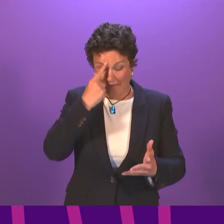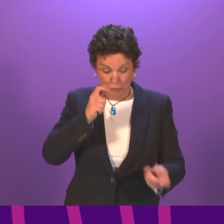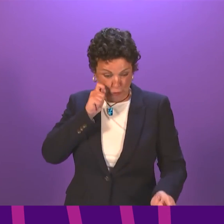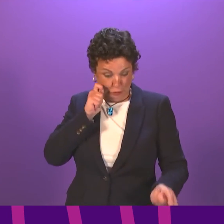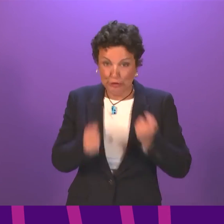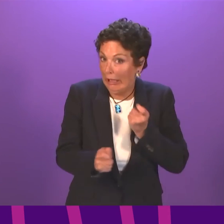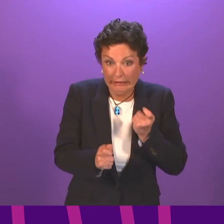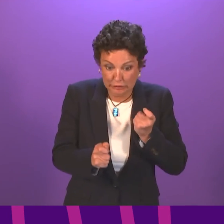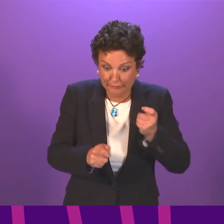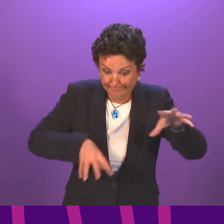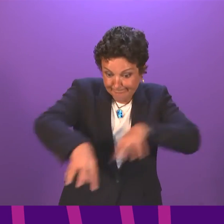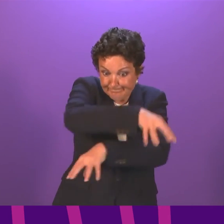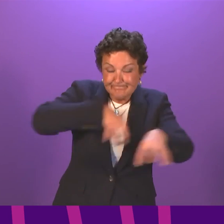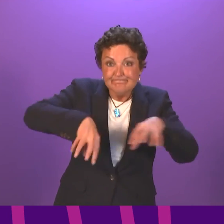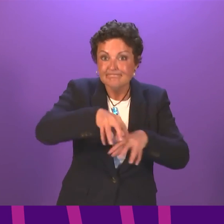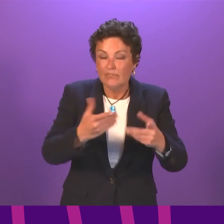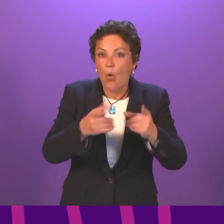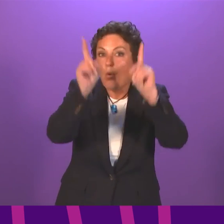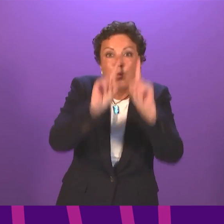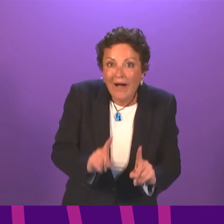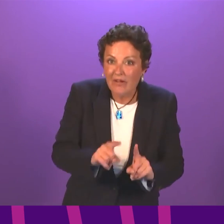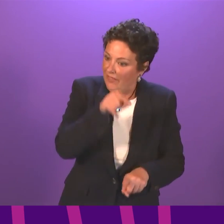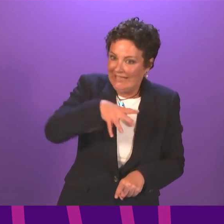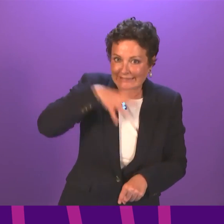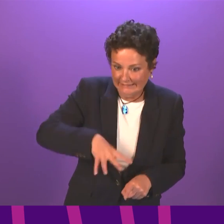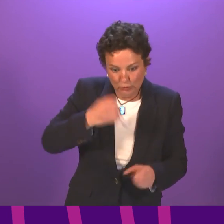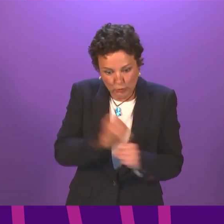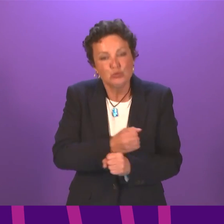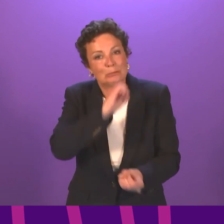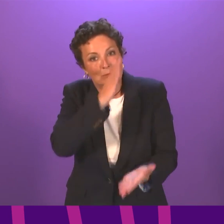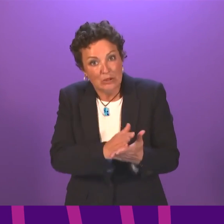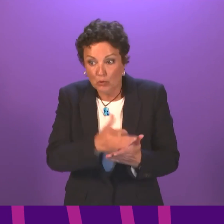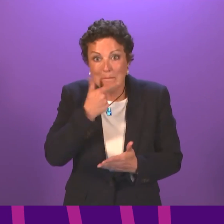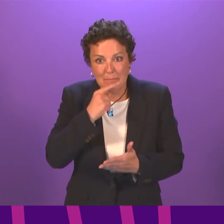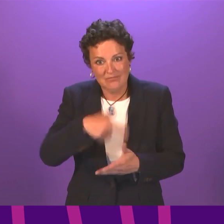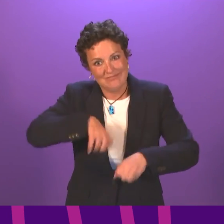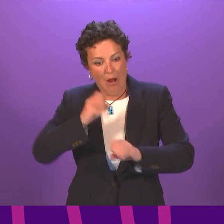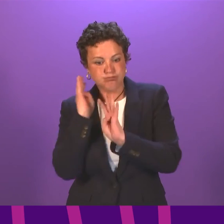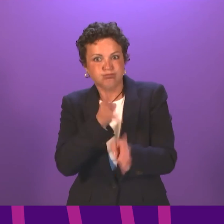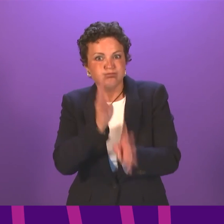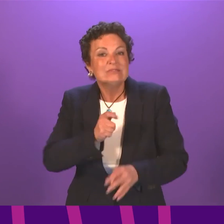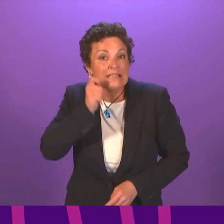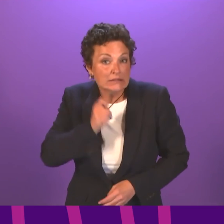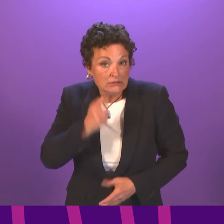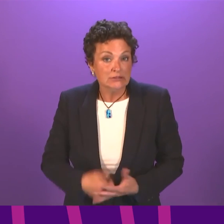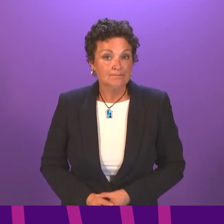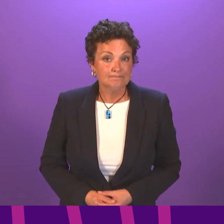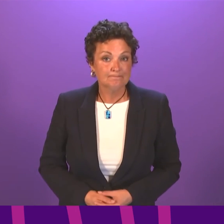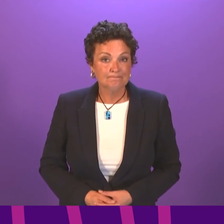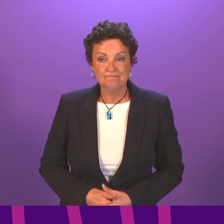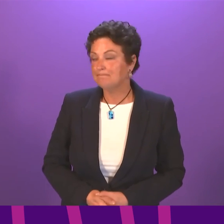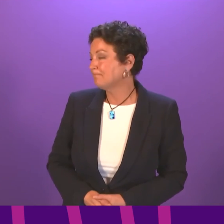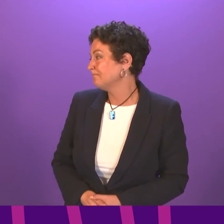will support the profession to make sure that people get the care and treatment they need and that they get that on the National Health Service. We move on to